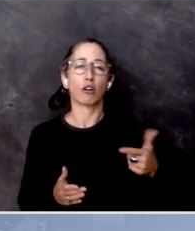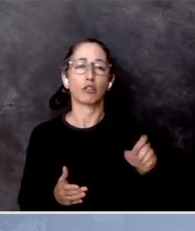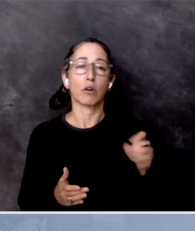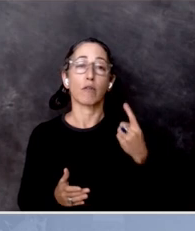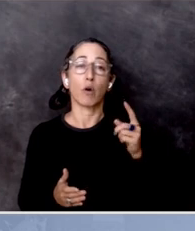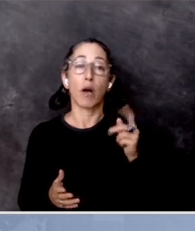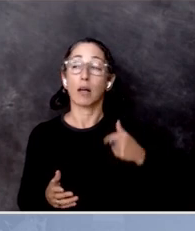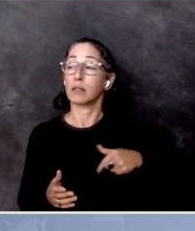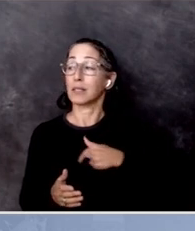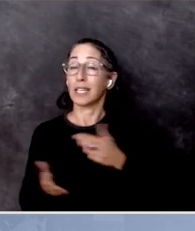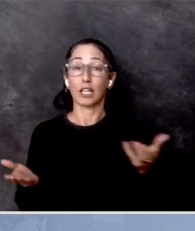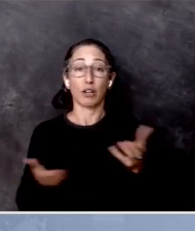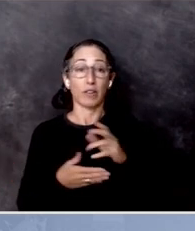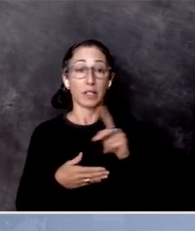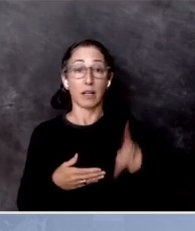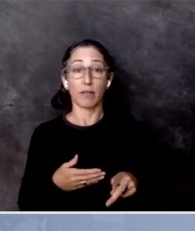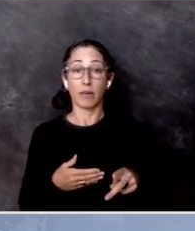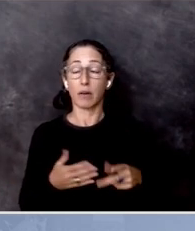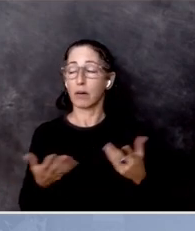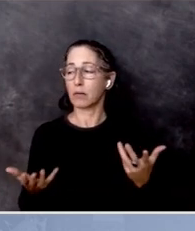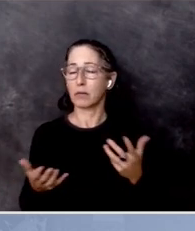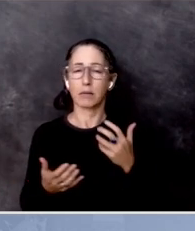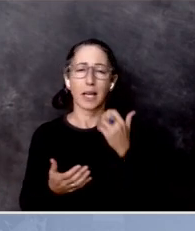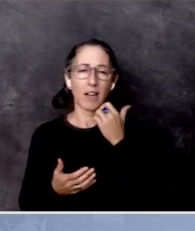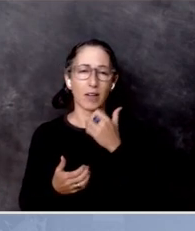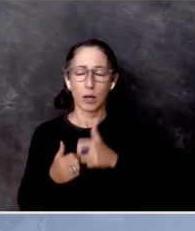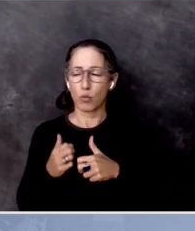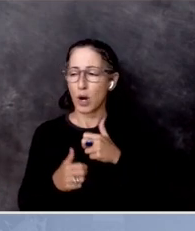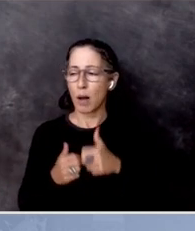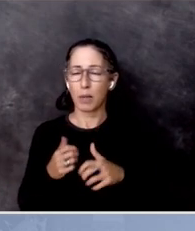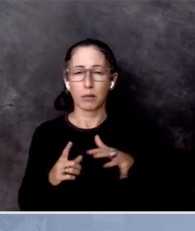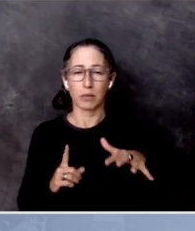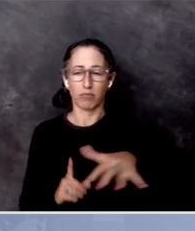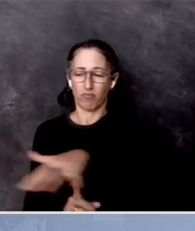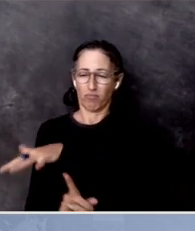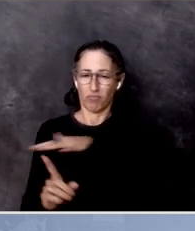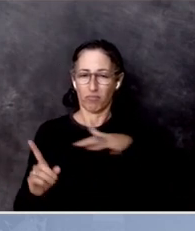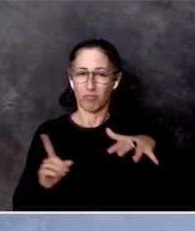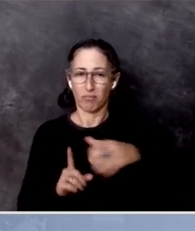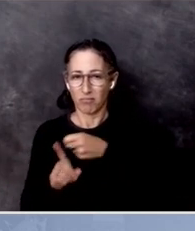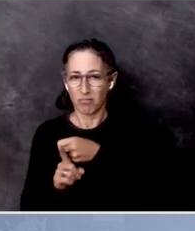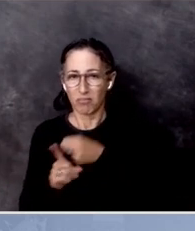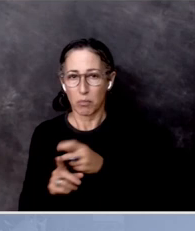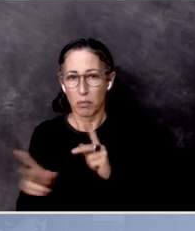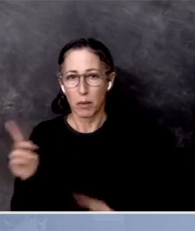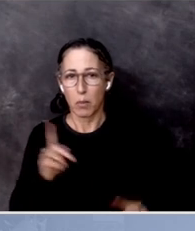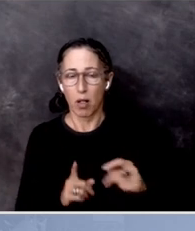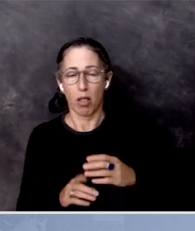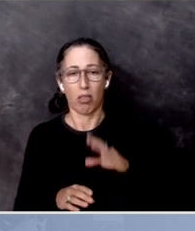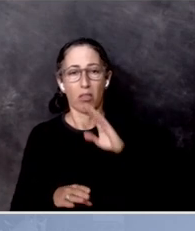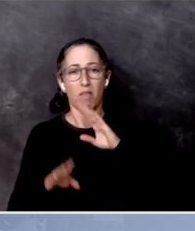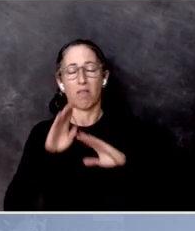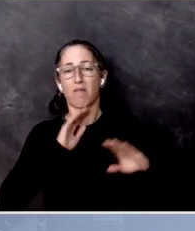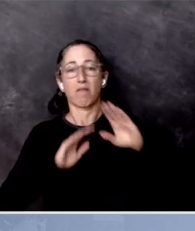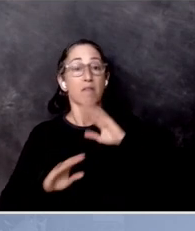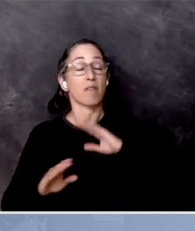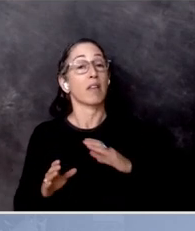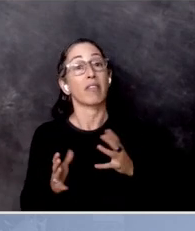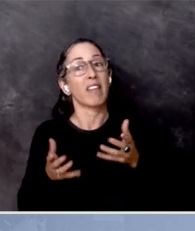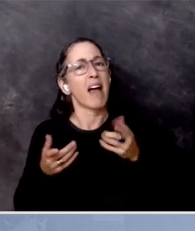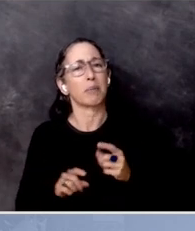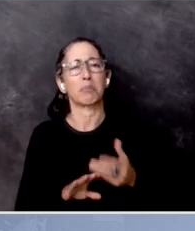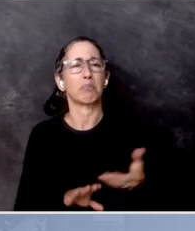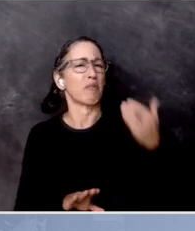Philadelphia, we have a lot of everyday problems that are impacting people. And those problems existed long before the pandemic. But because of the coronavirus